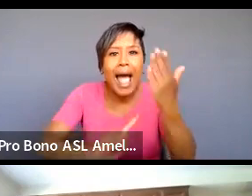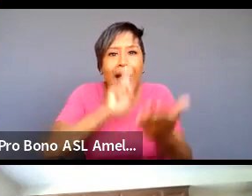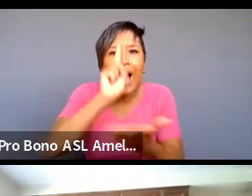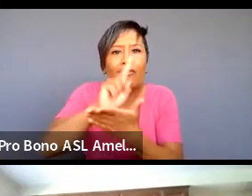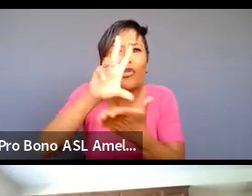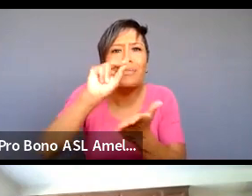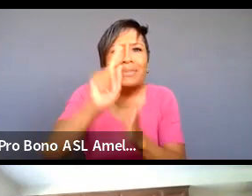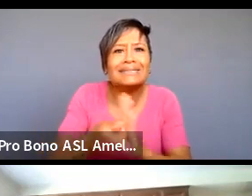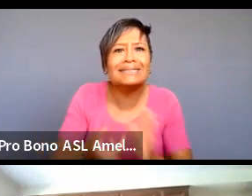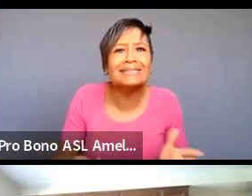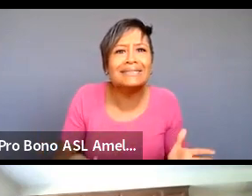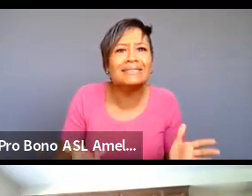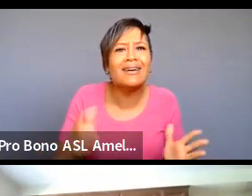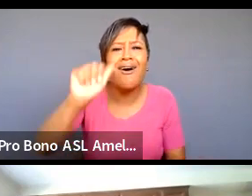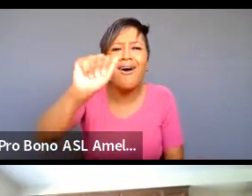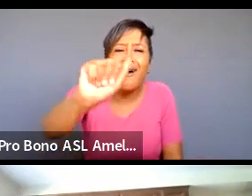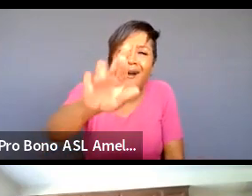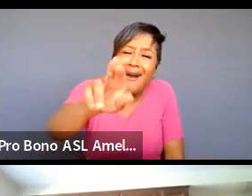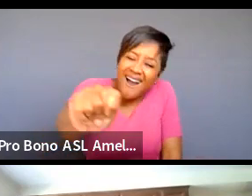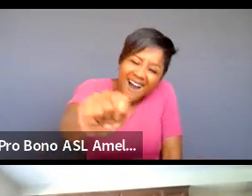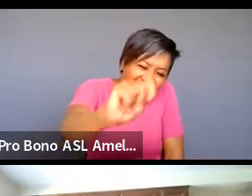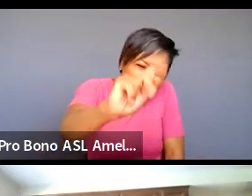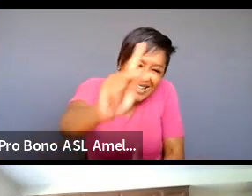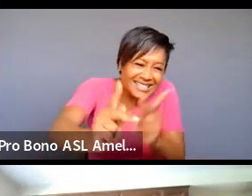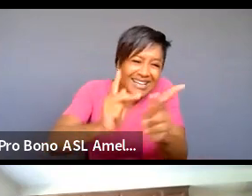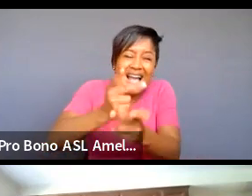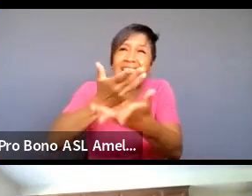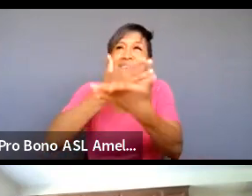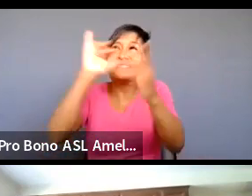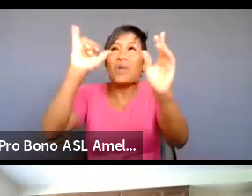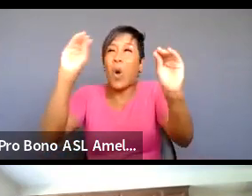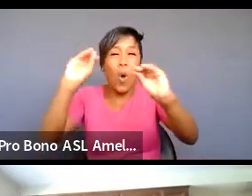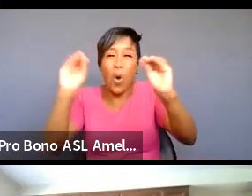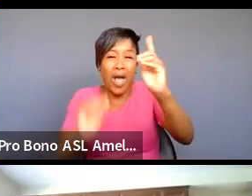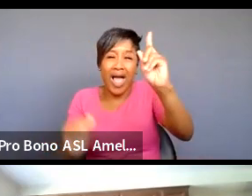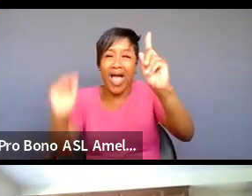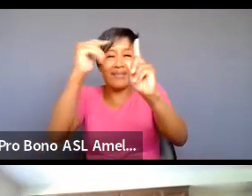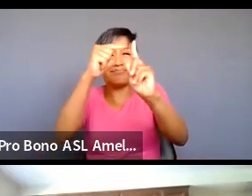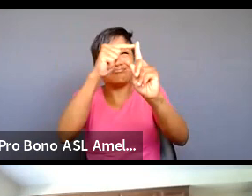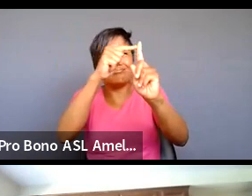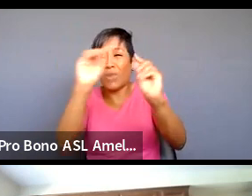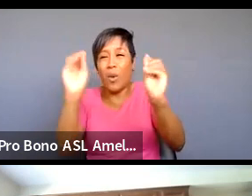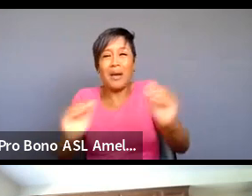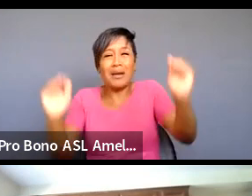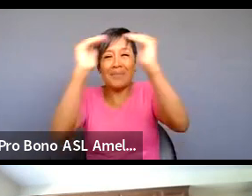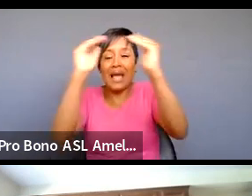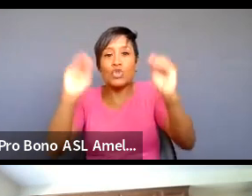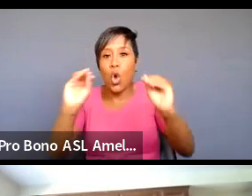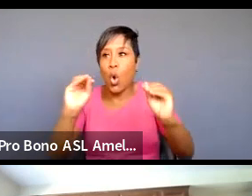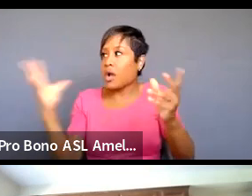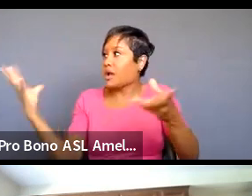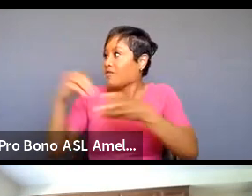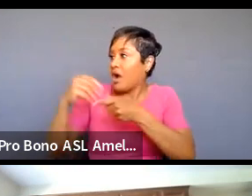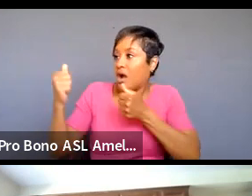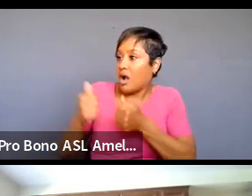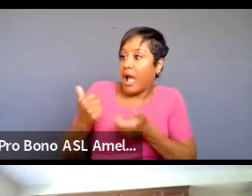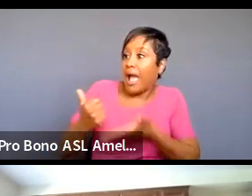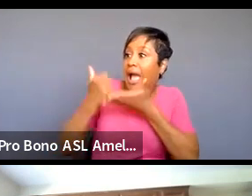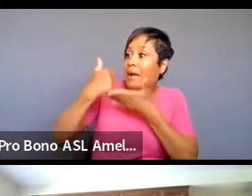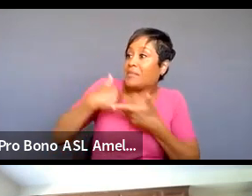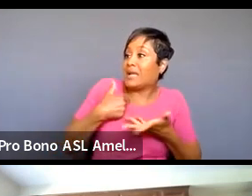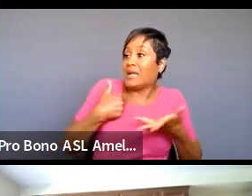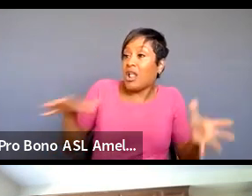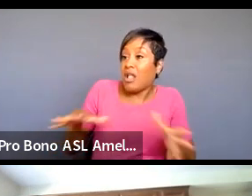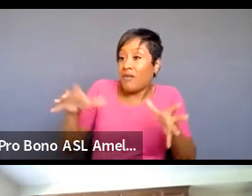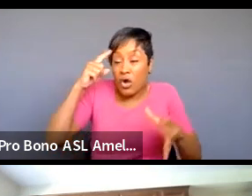a it is an art form like no other no one else is in the scene with you no one else is carrying you no